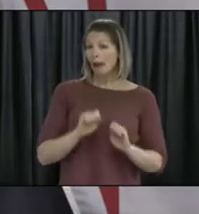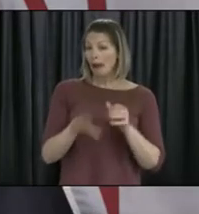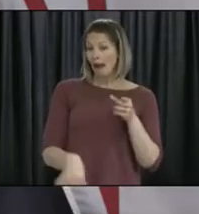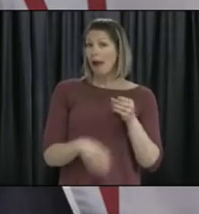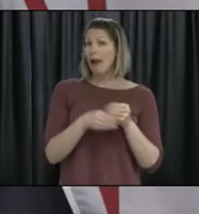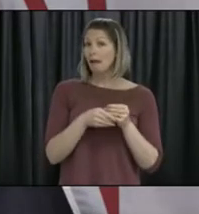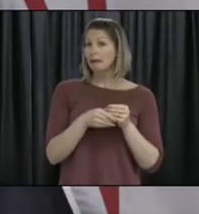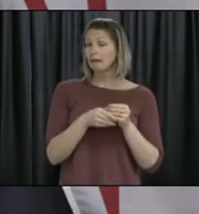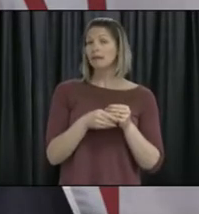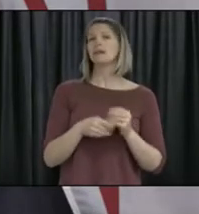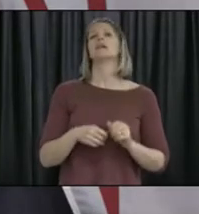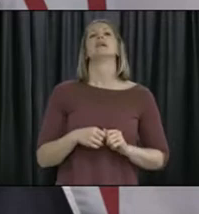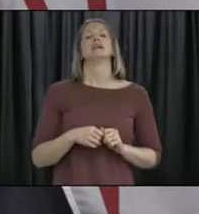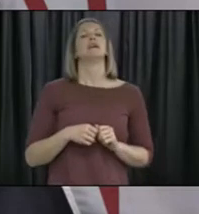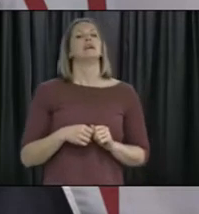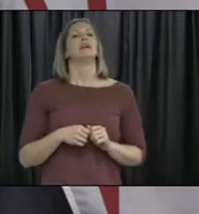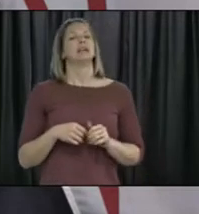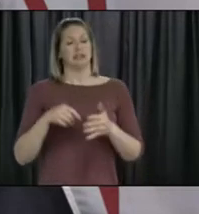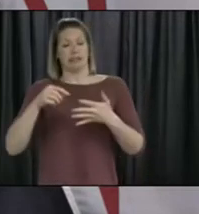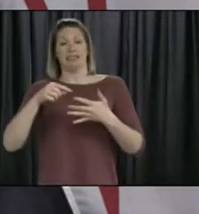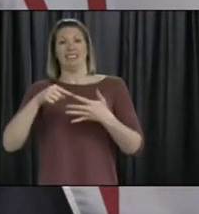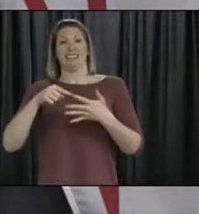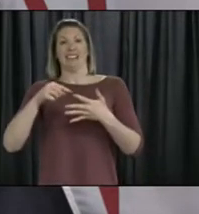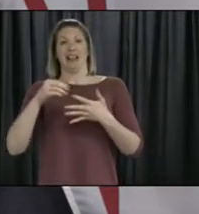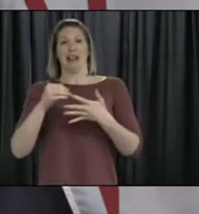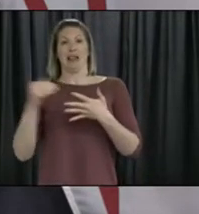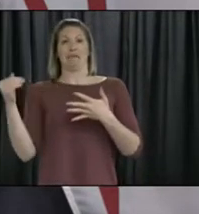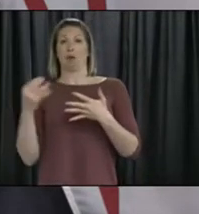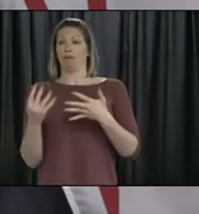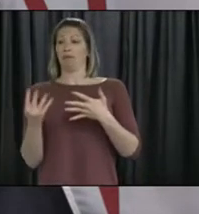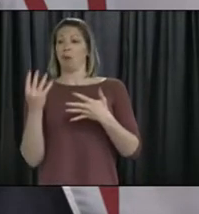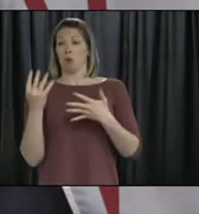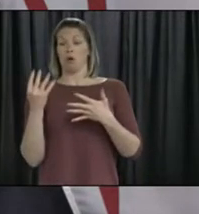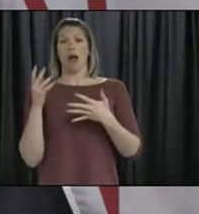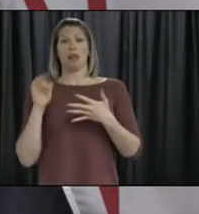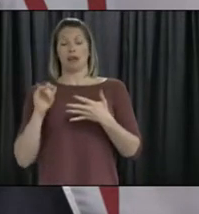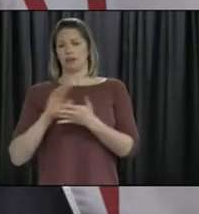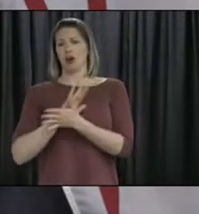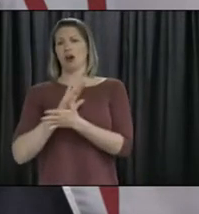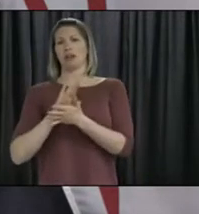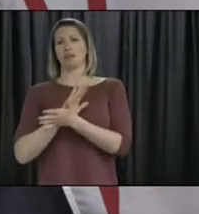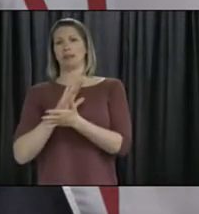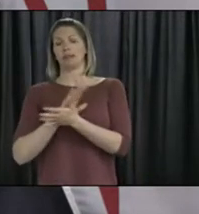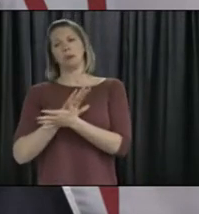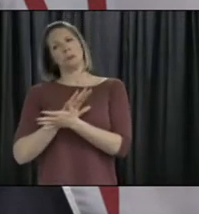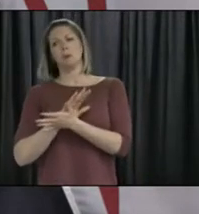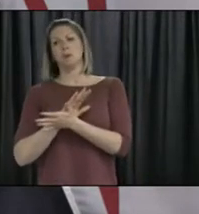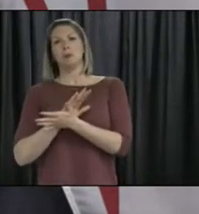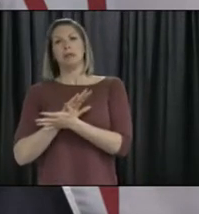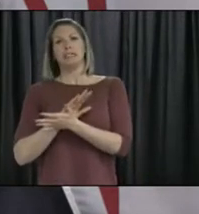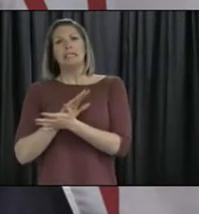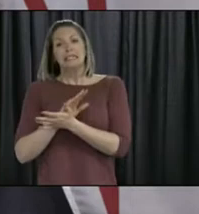fluid document and that things may change depending on the evidence that we get and the information that we get.